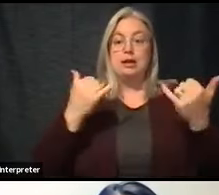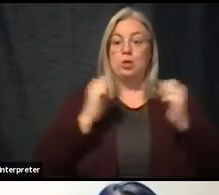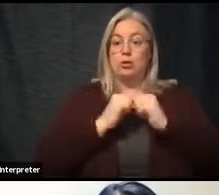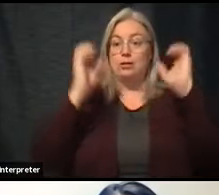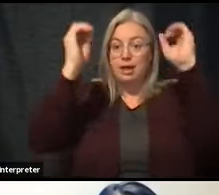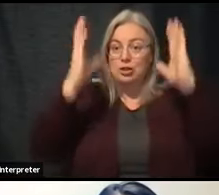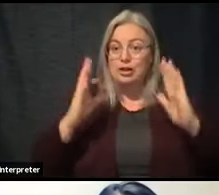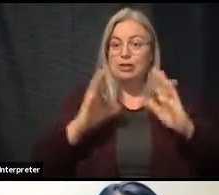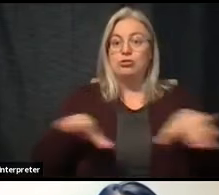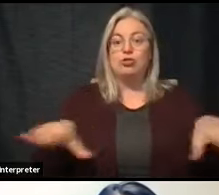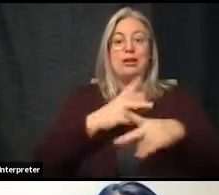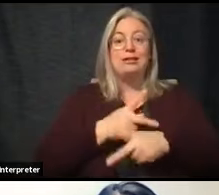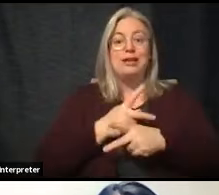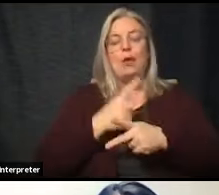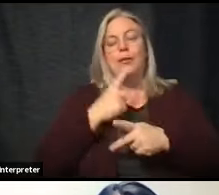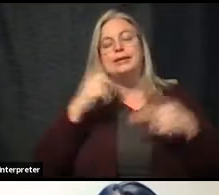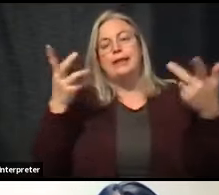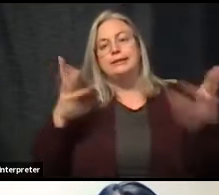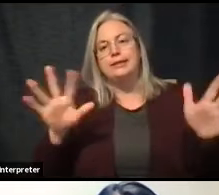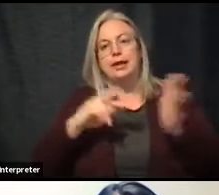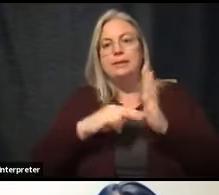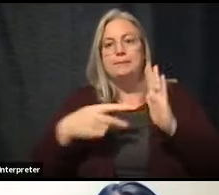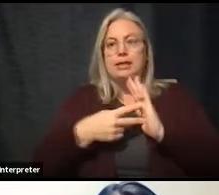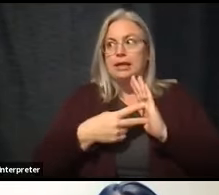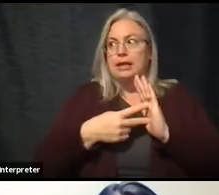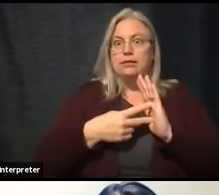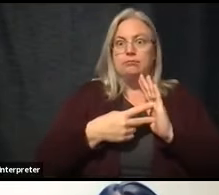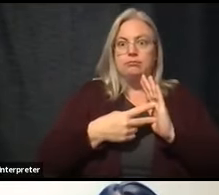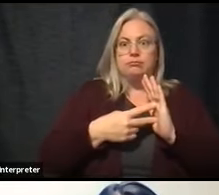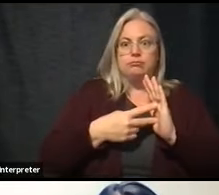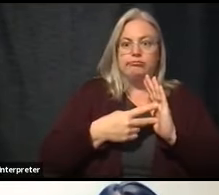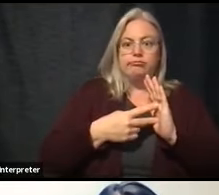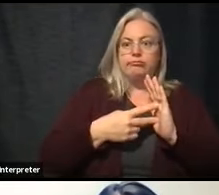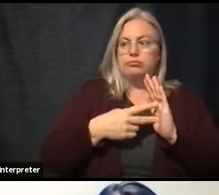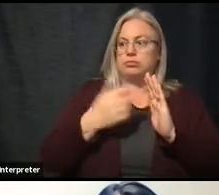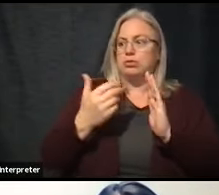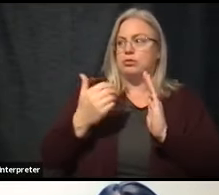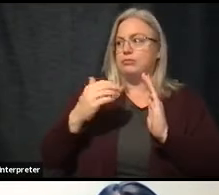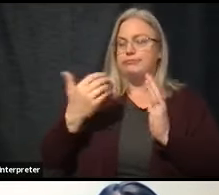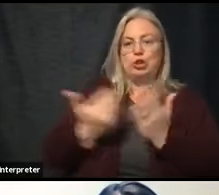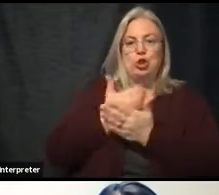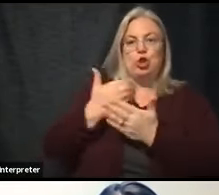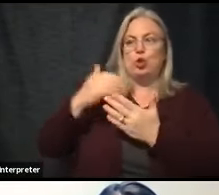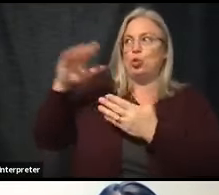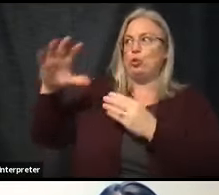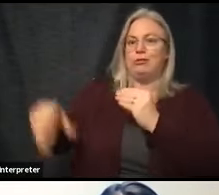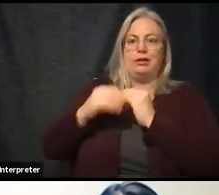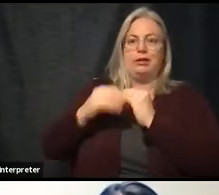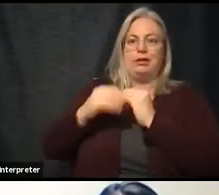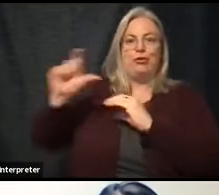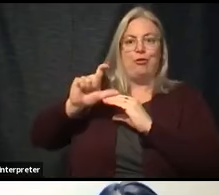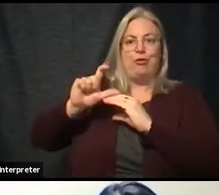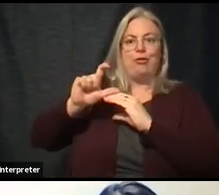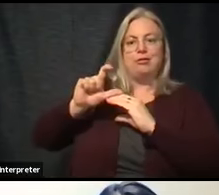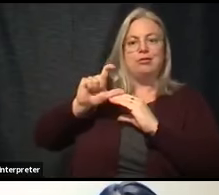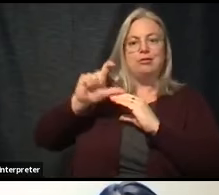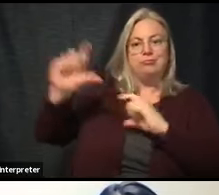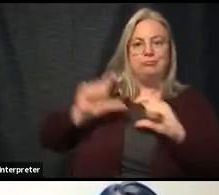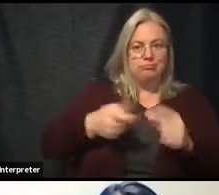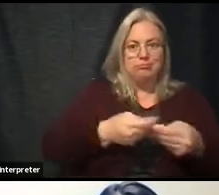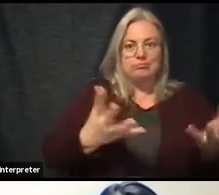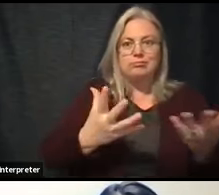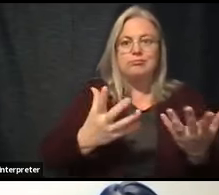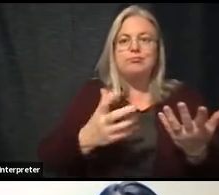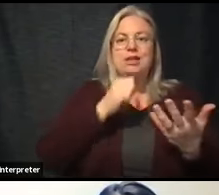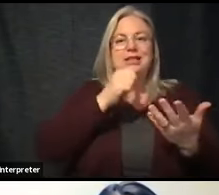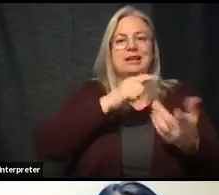and childcare, when I say done, meaning that no additional allocations are there, that's our primary focus. But it doesn't take